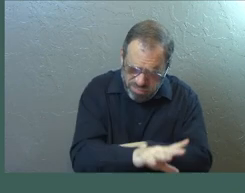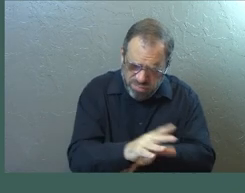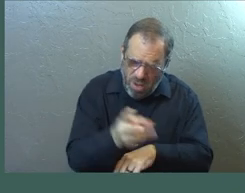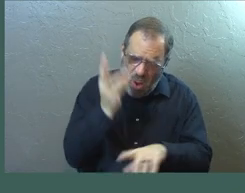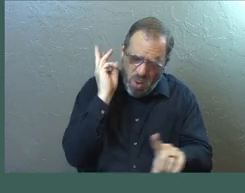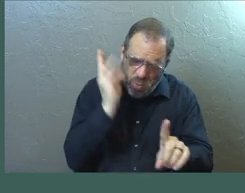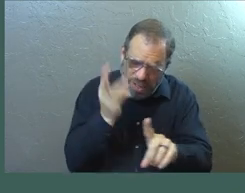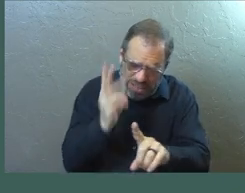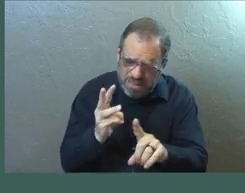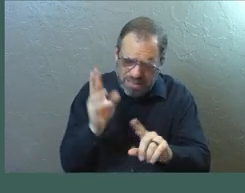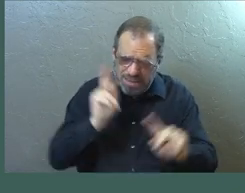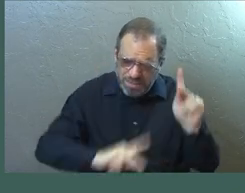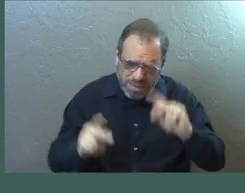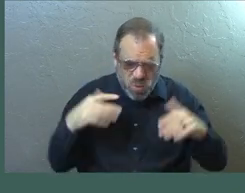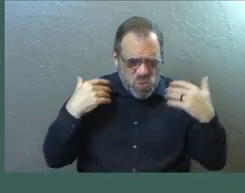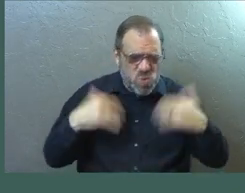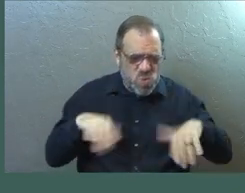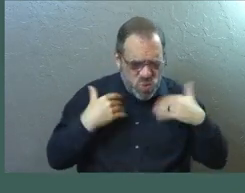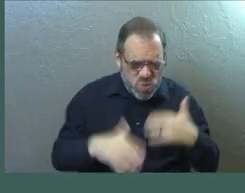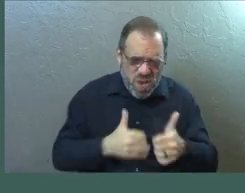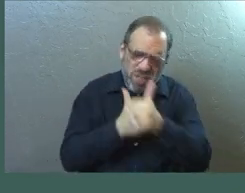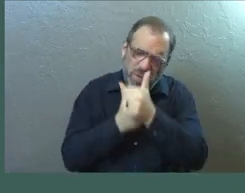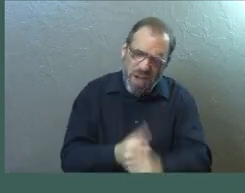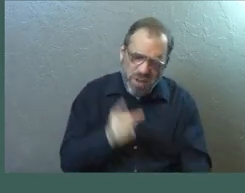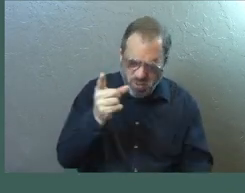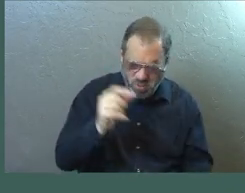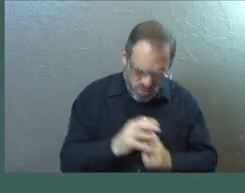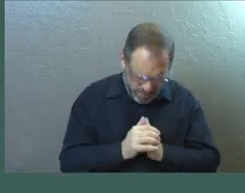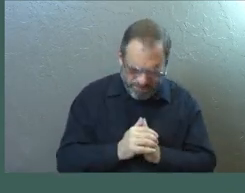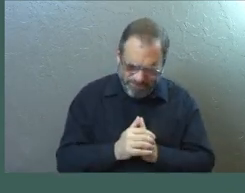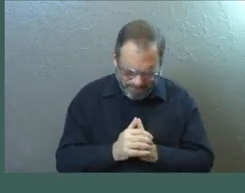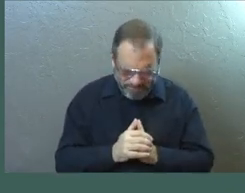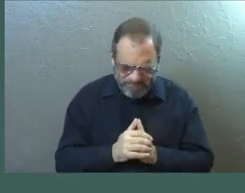witness to who you are as we follow you.